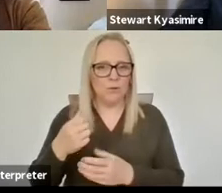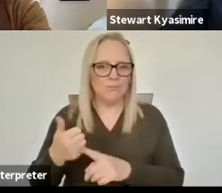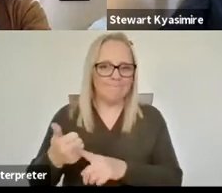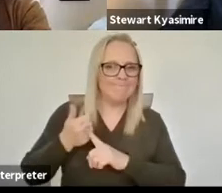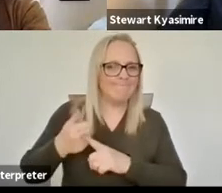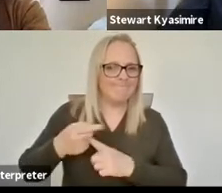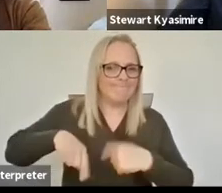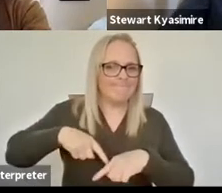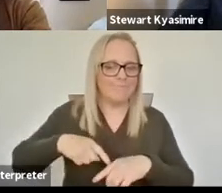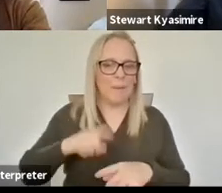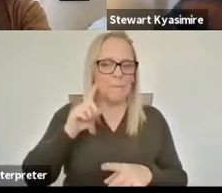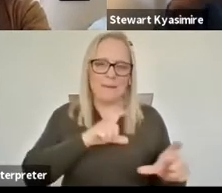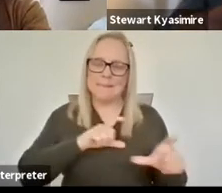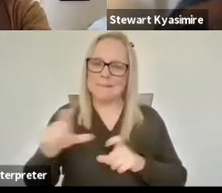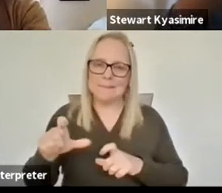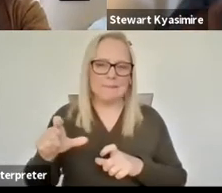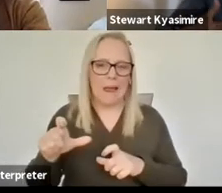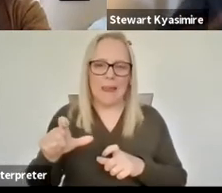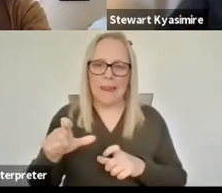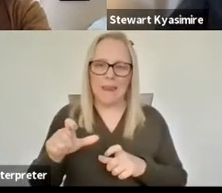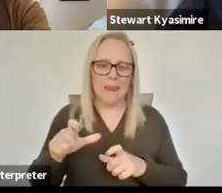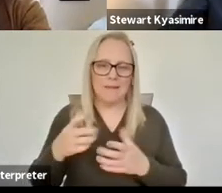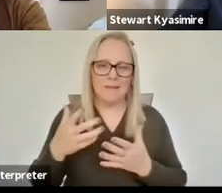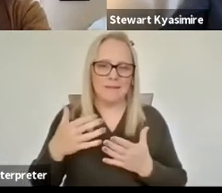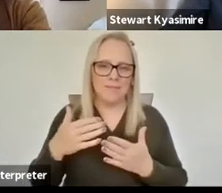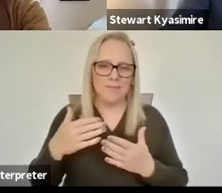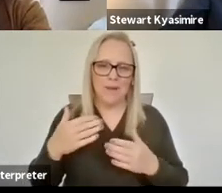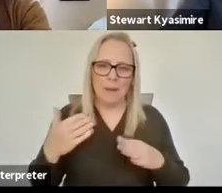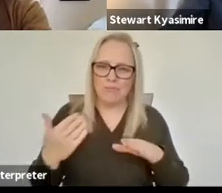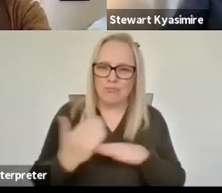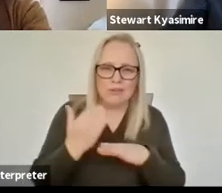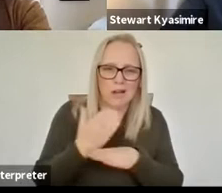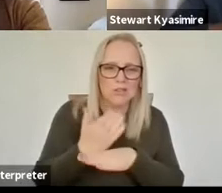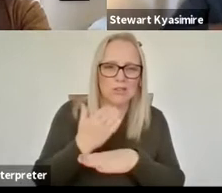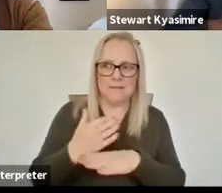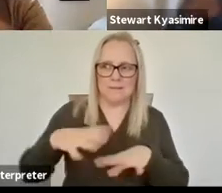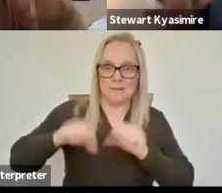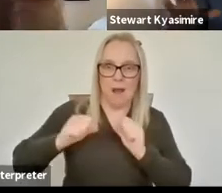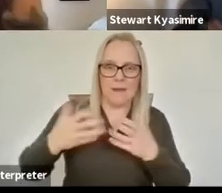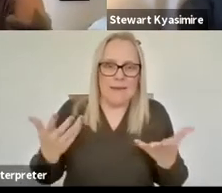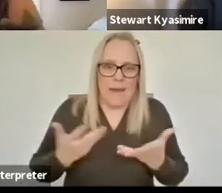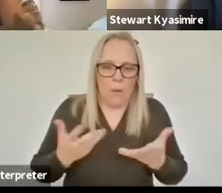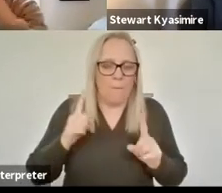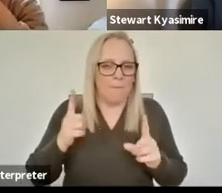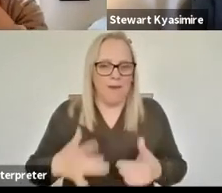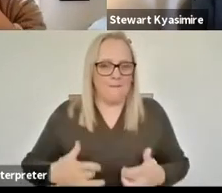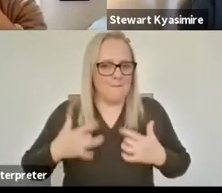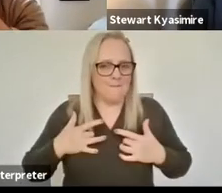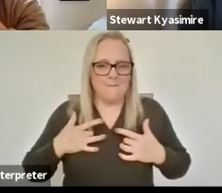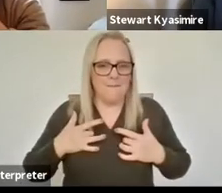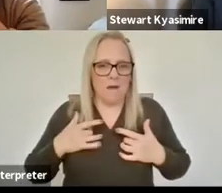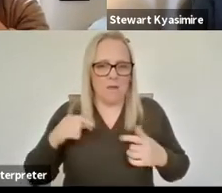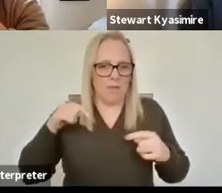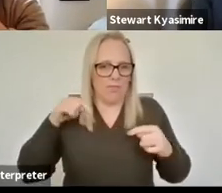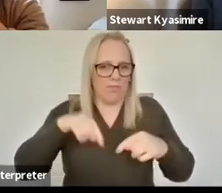is still trying to productions are starting to to come about now but the industry is is is all over the place and I think um